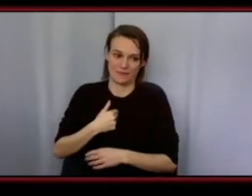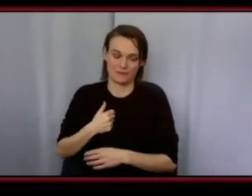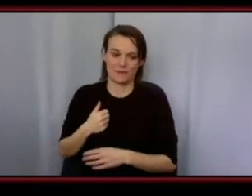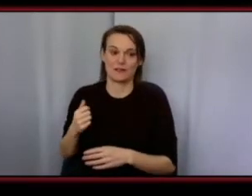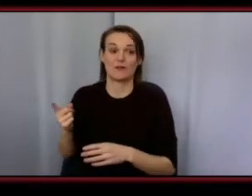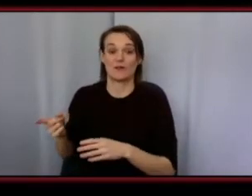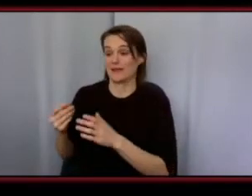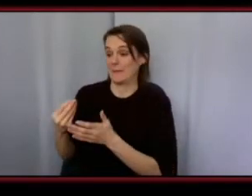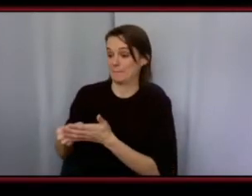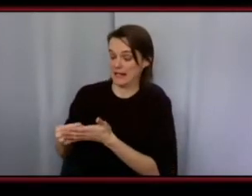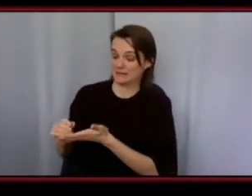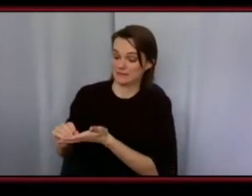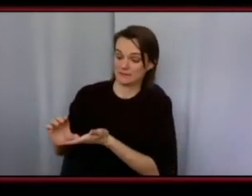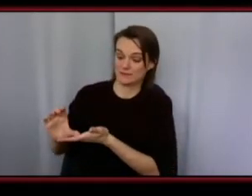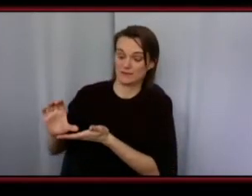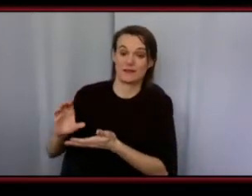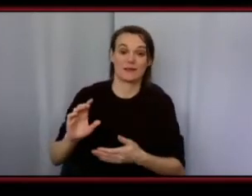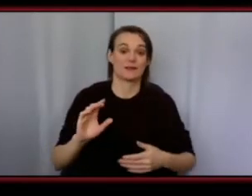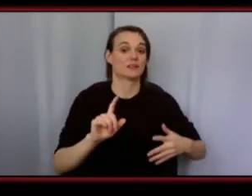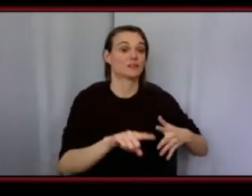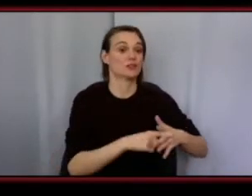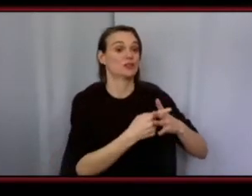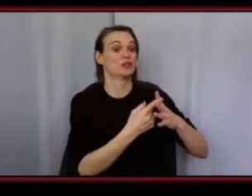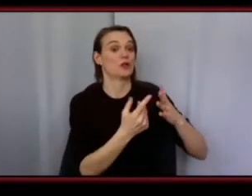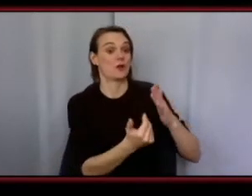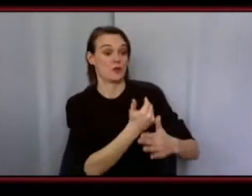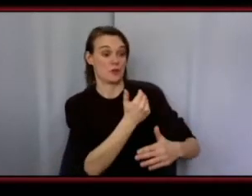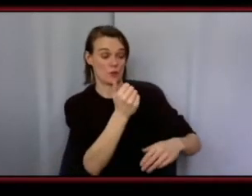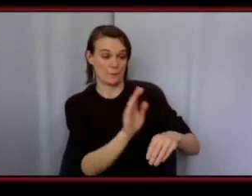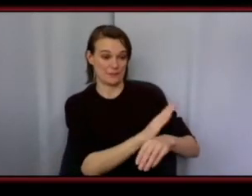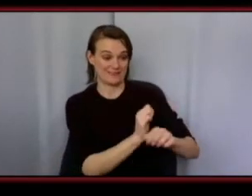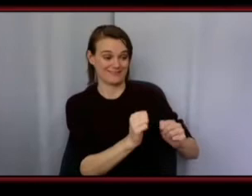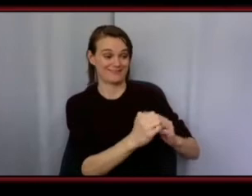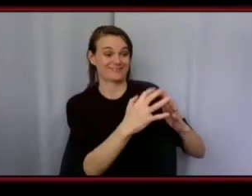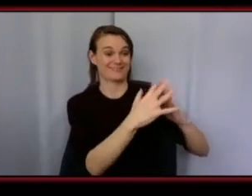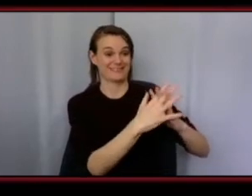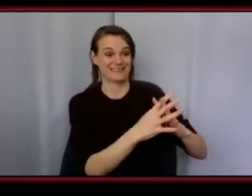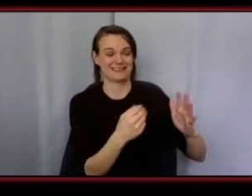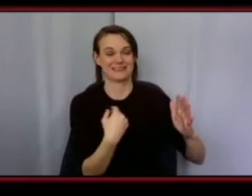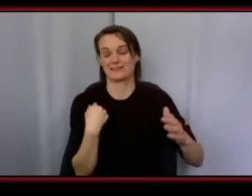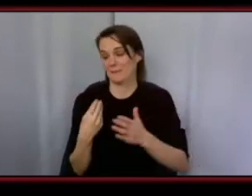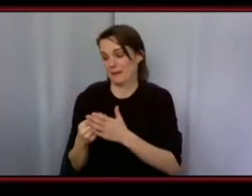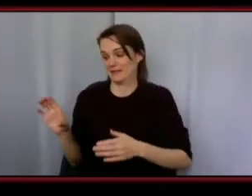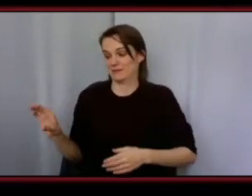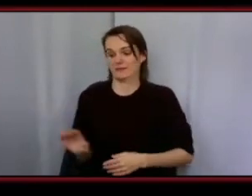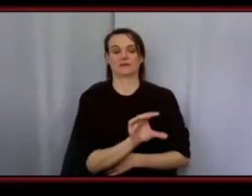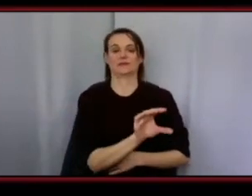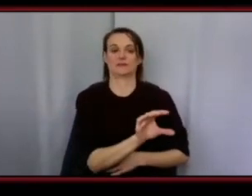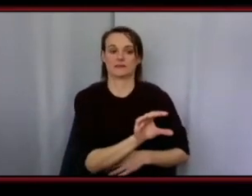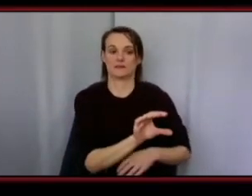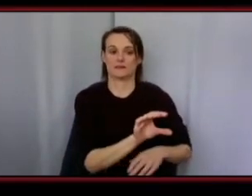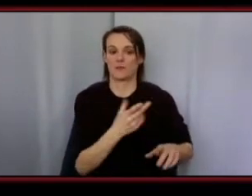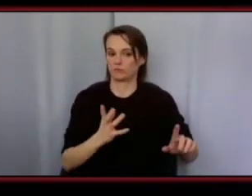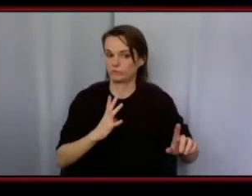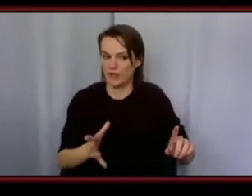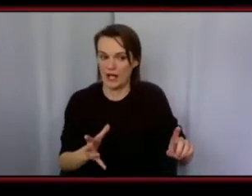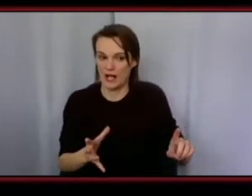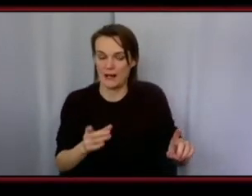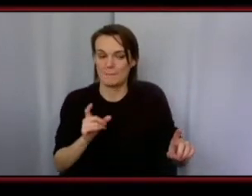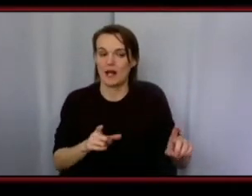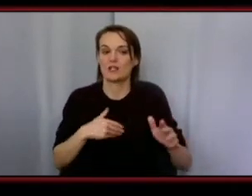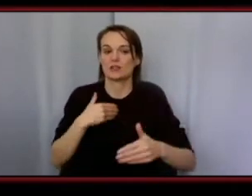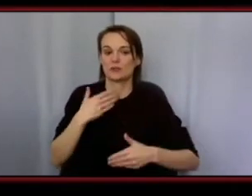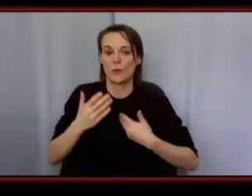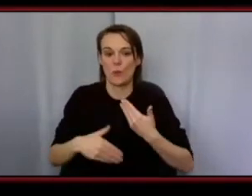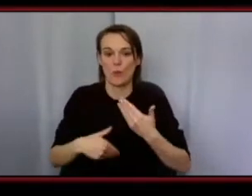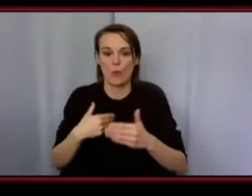at it so i would say that um it's all about starting and really slowly with your business so maybe it